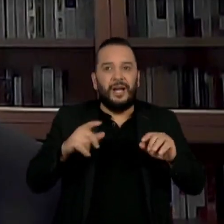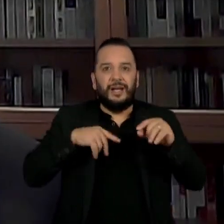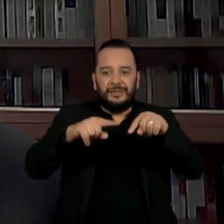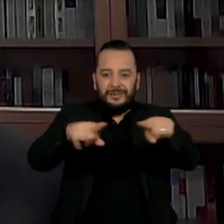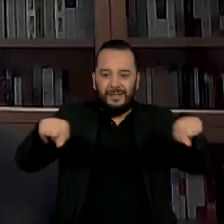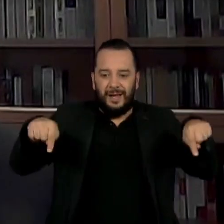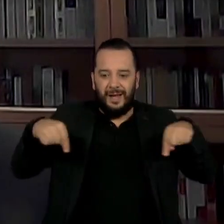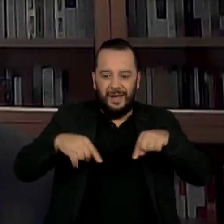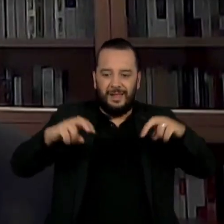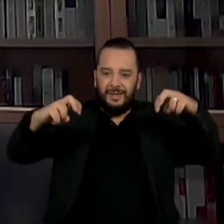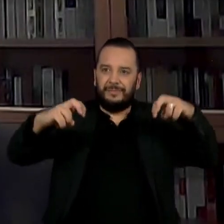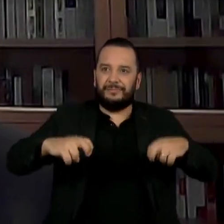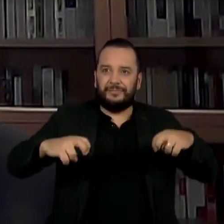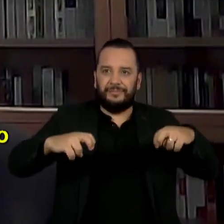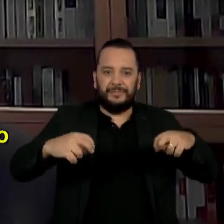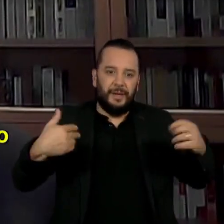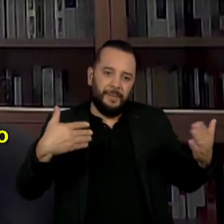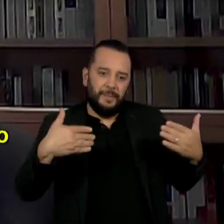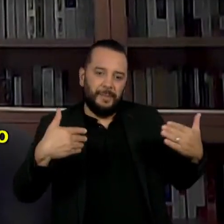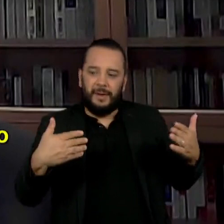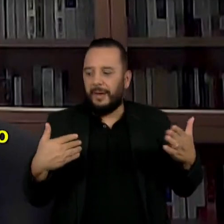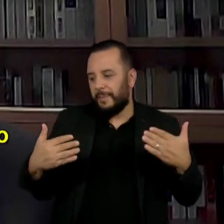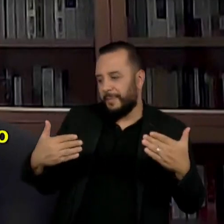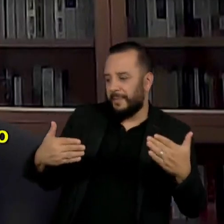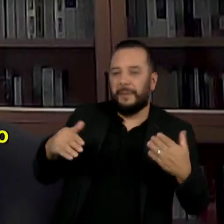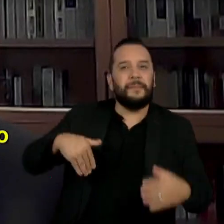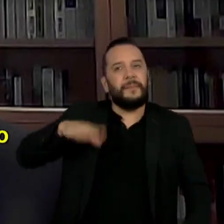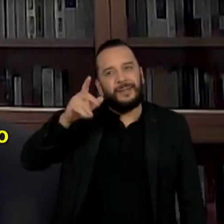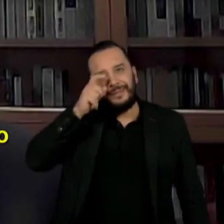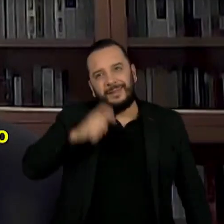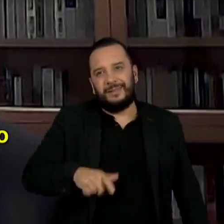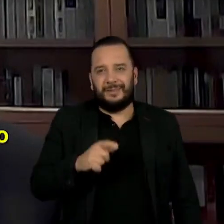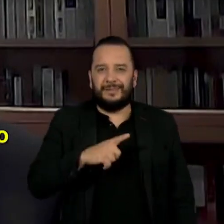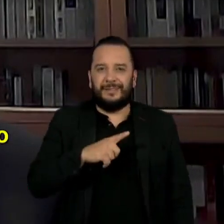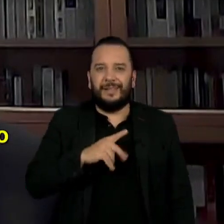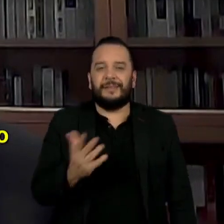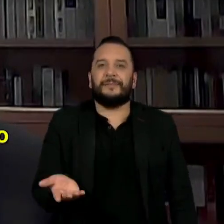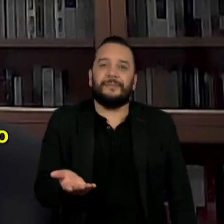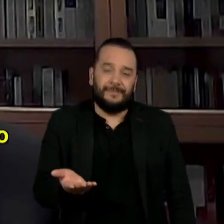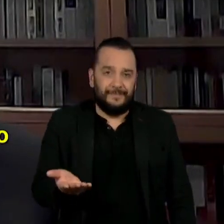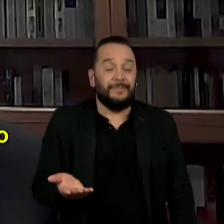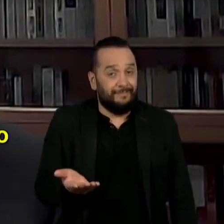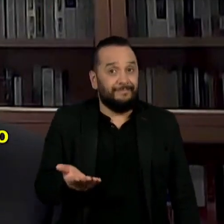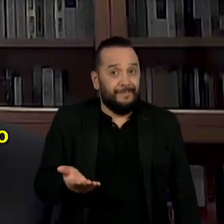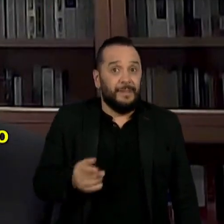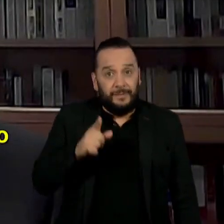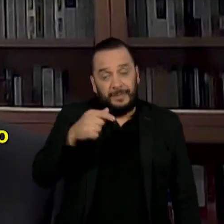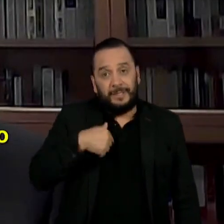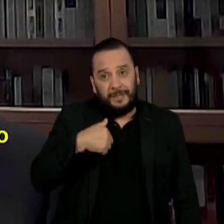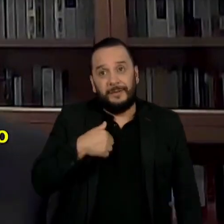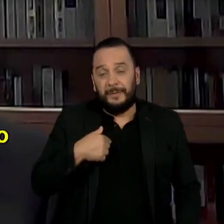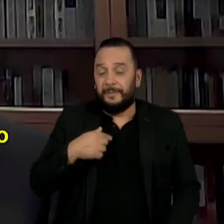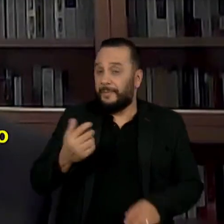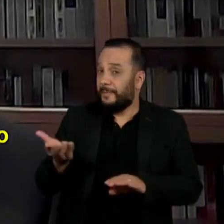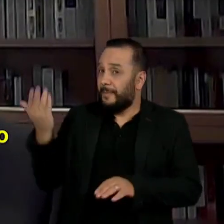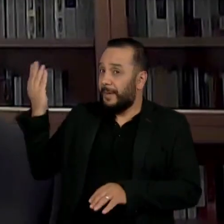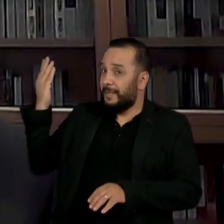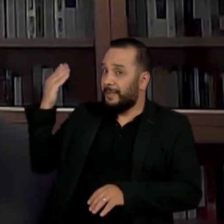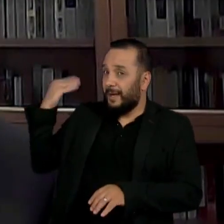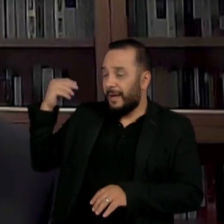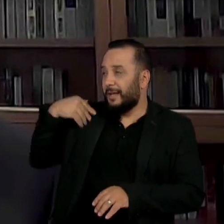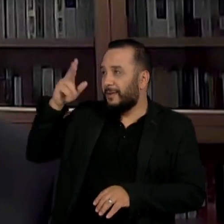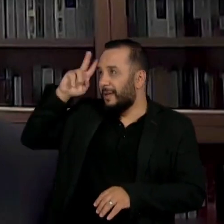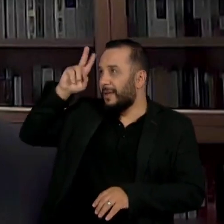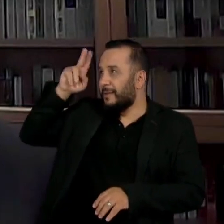Things become, it's just richer. And, you know, a dozen different things like that, when you move to a place in the